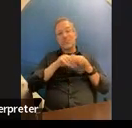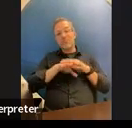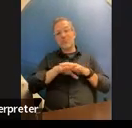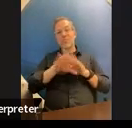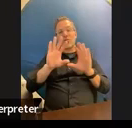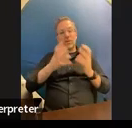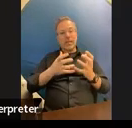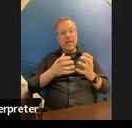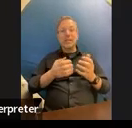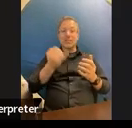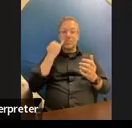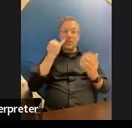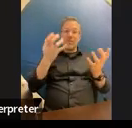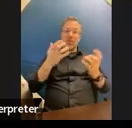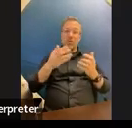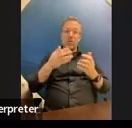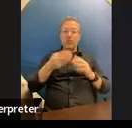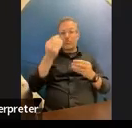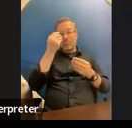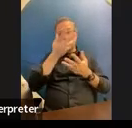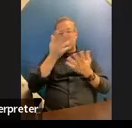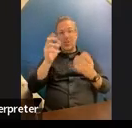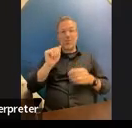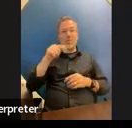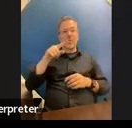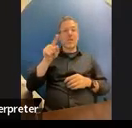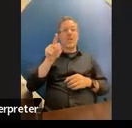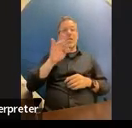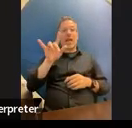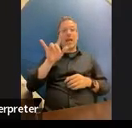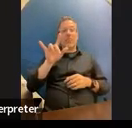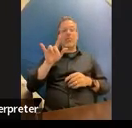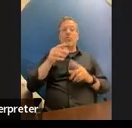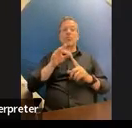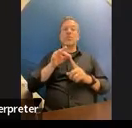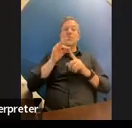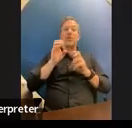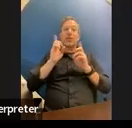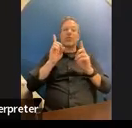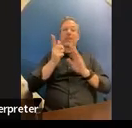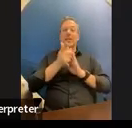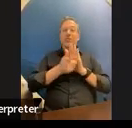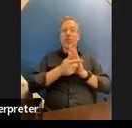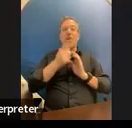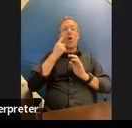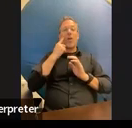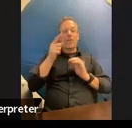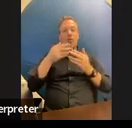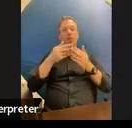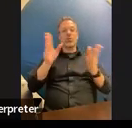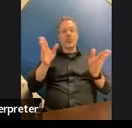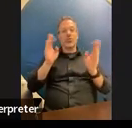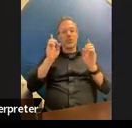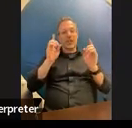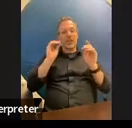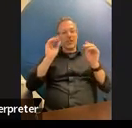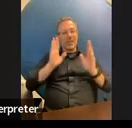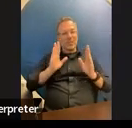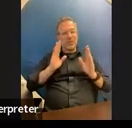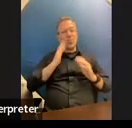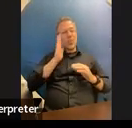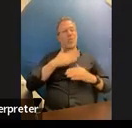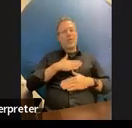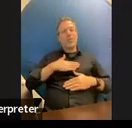share this april one special ed law for gen ed teachers that would be really cool we would appreciate it and then we have